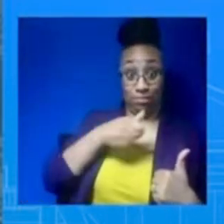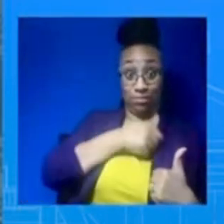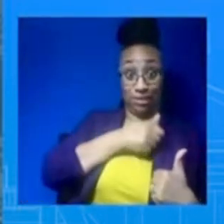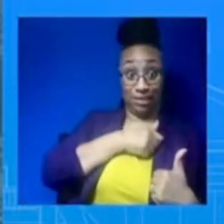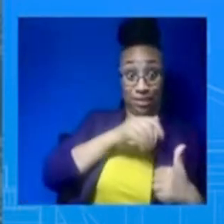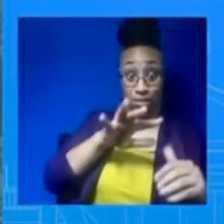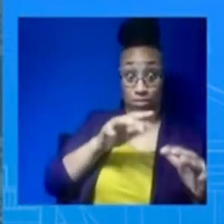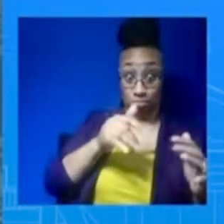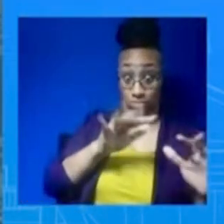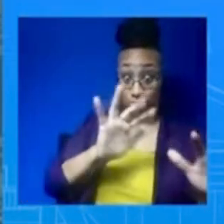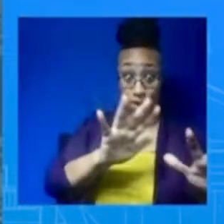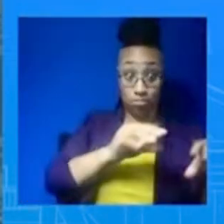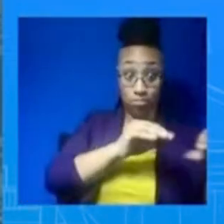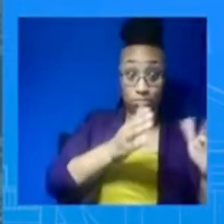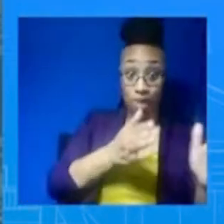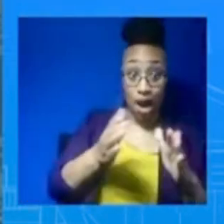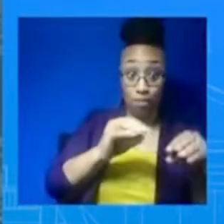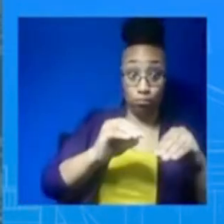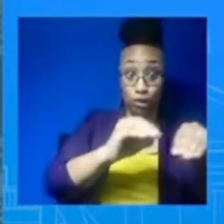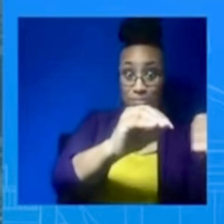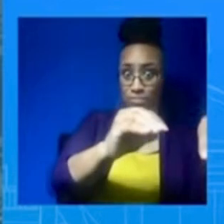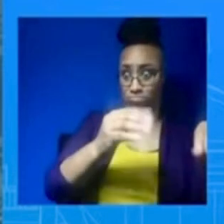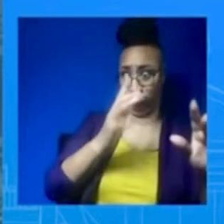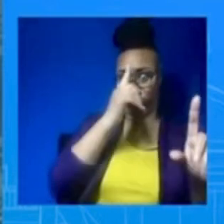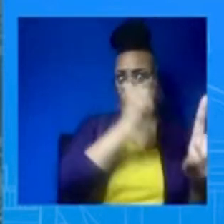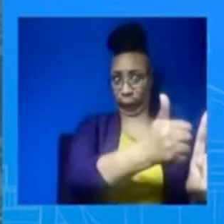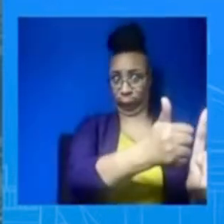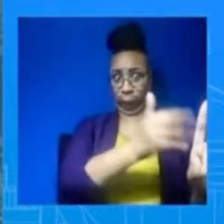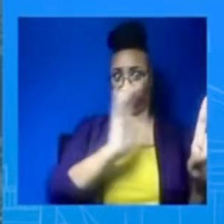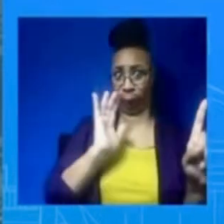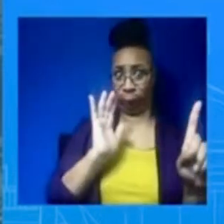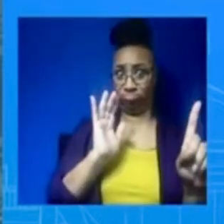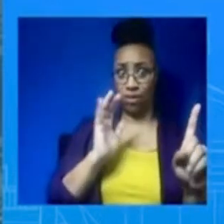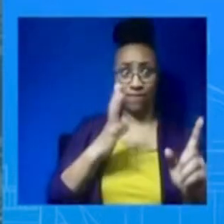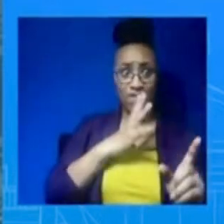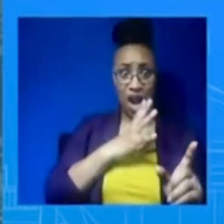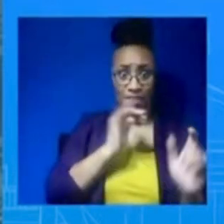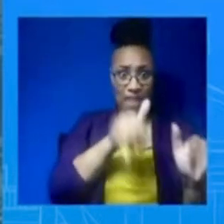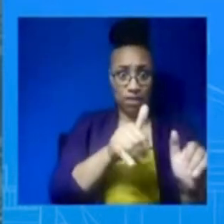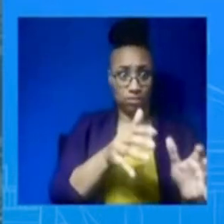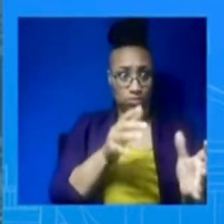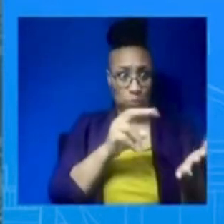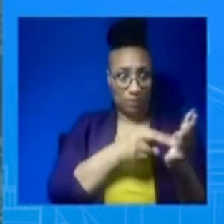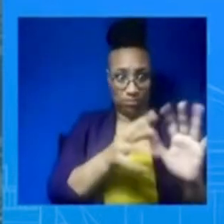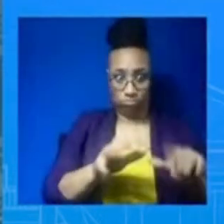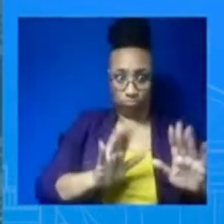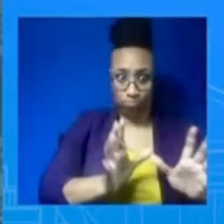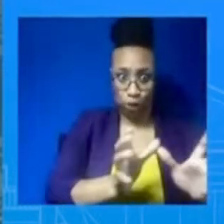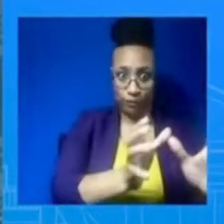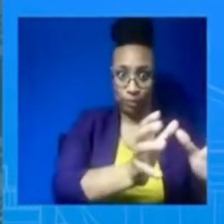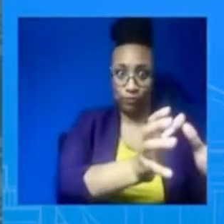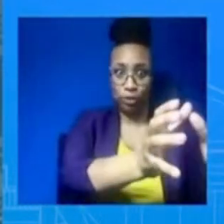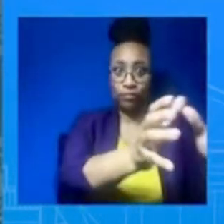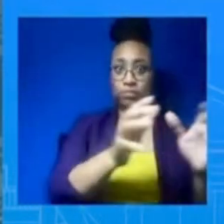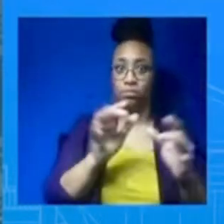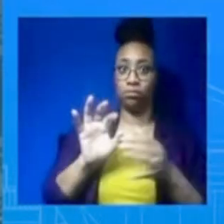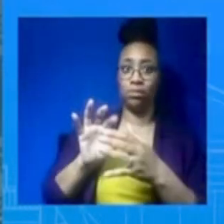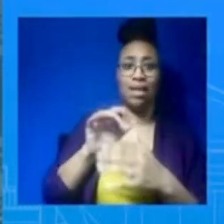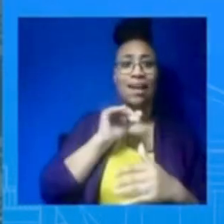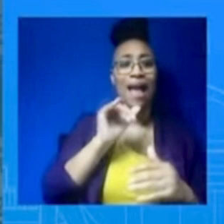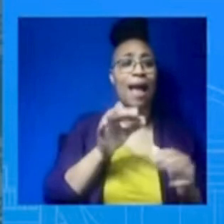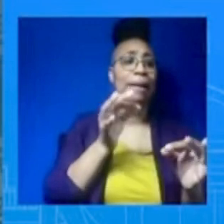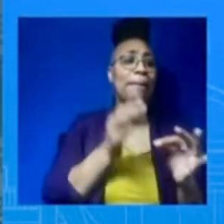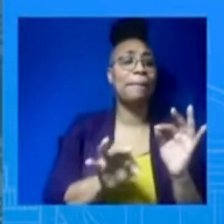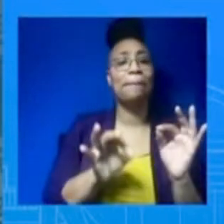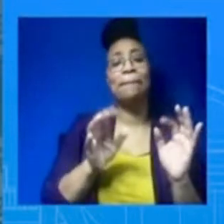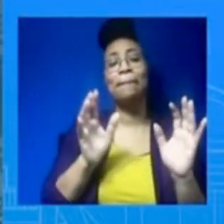long as it takes. He's not trying to be cute by half. There's no special way to interpret that. He means